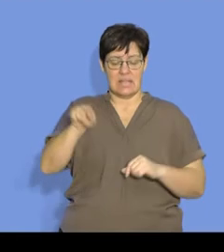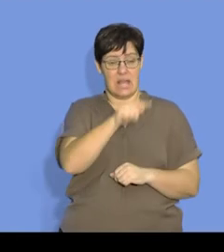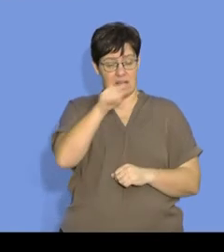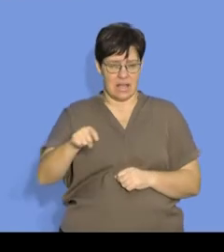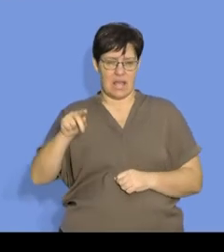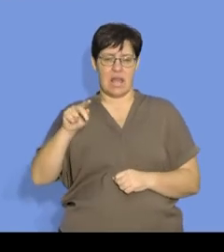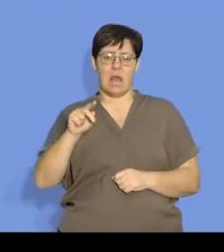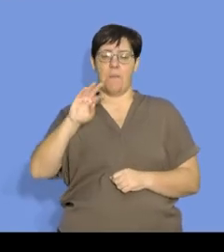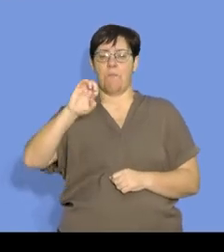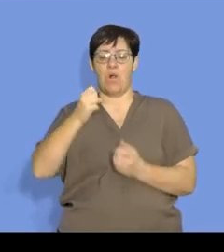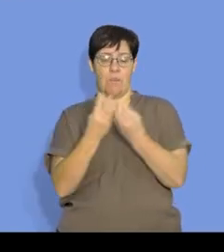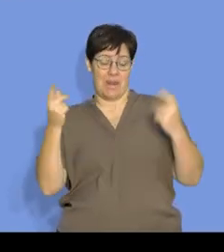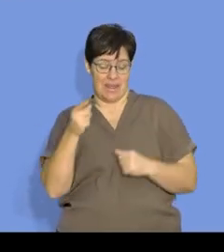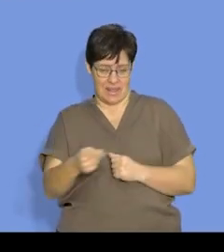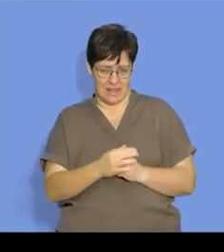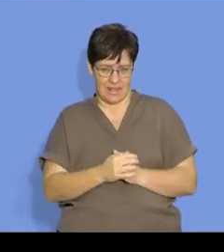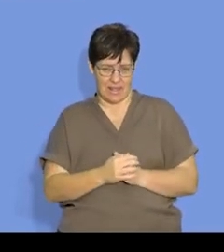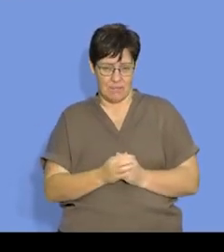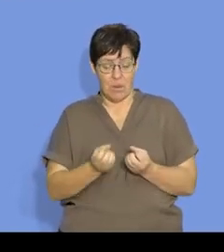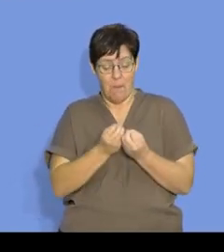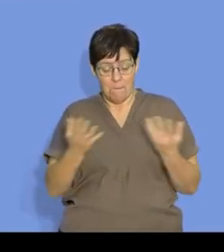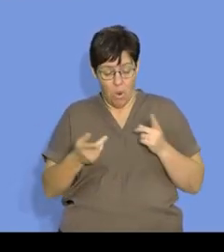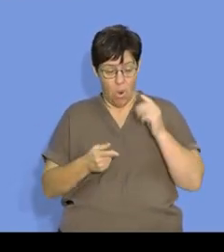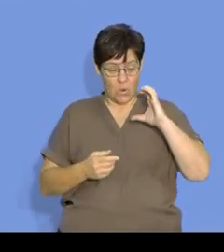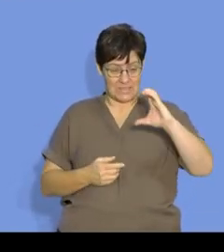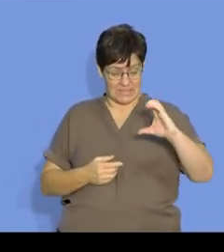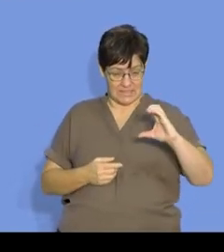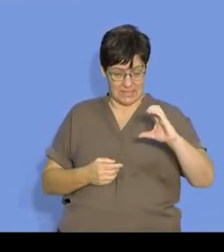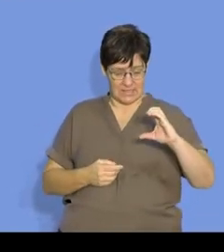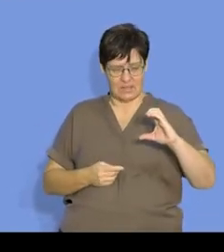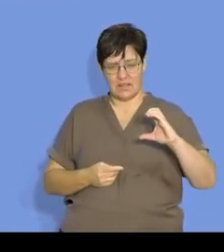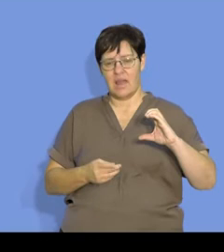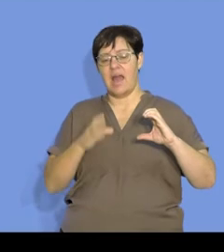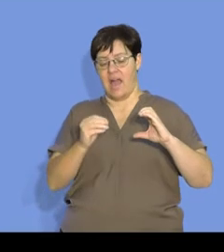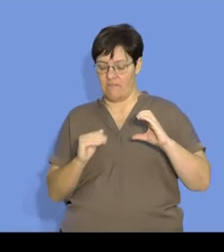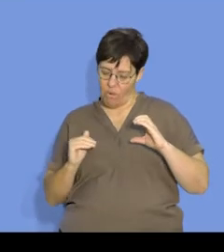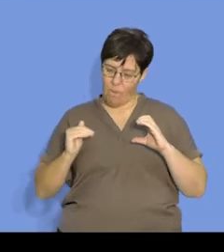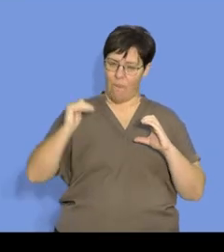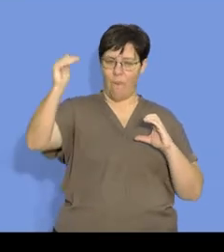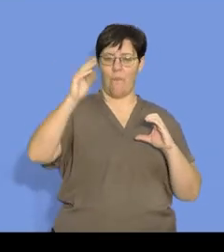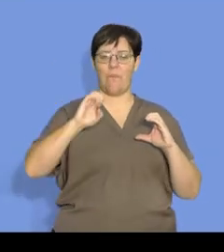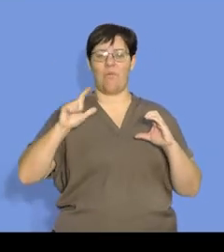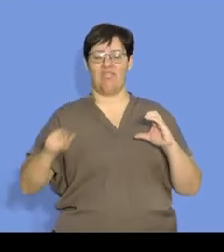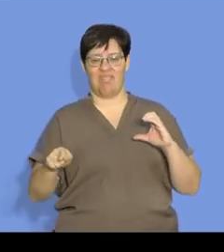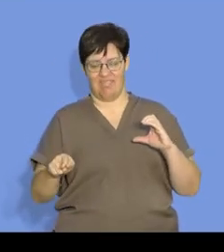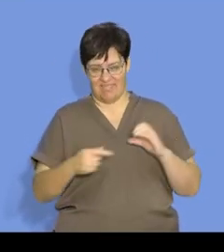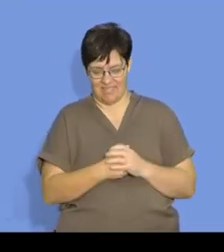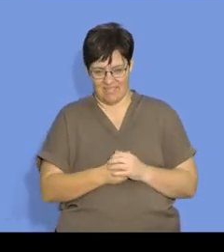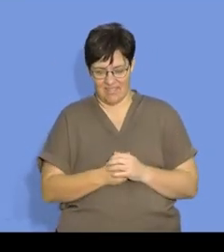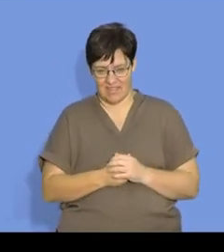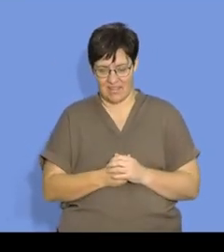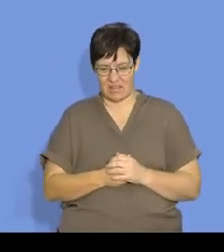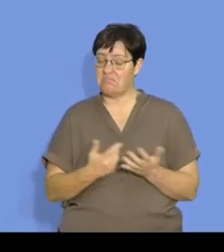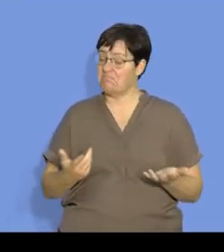to the number of moles, moles, it means that a high concentration will have a high number of